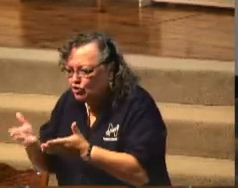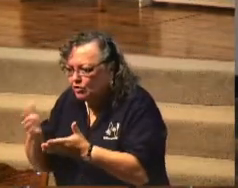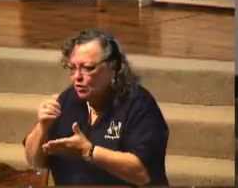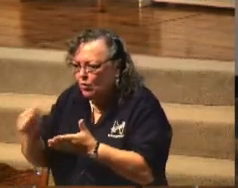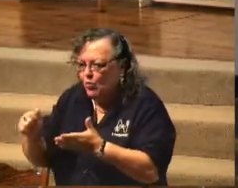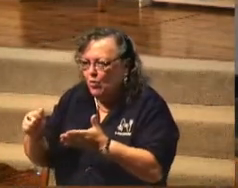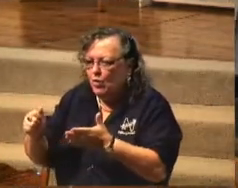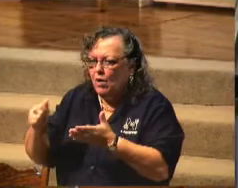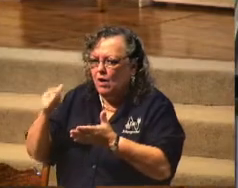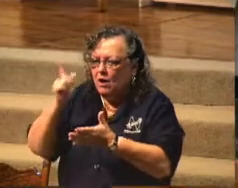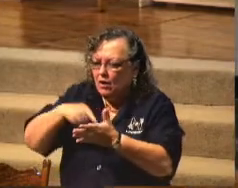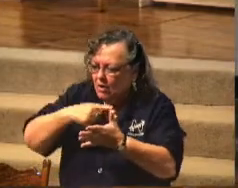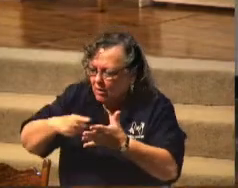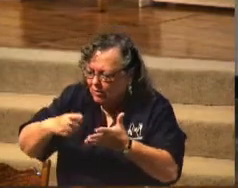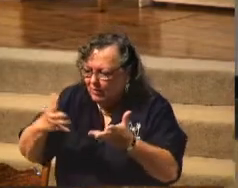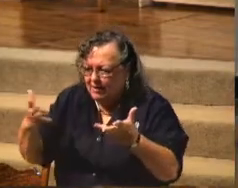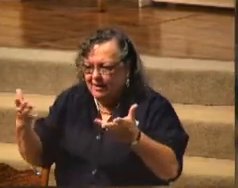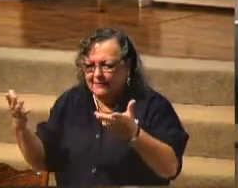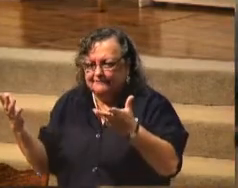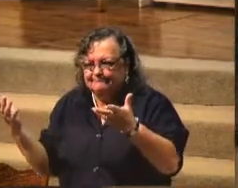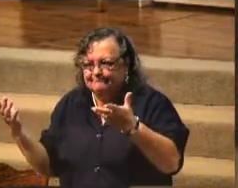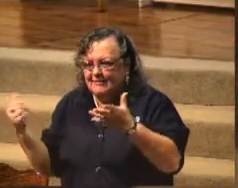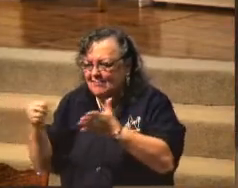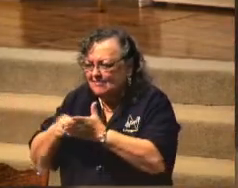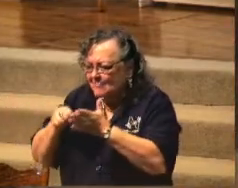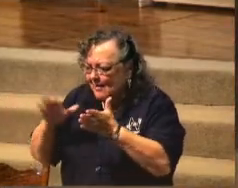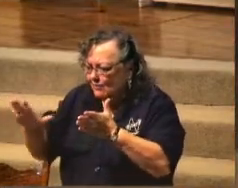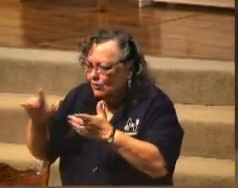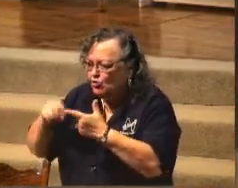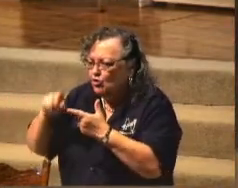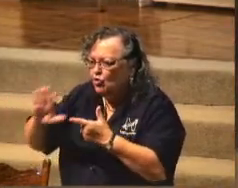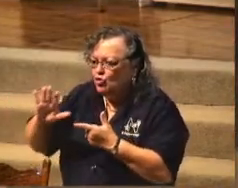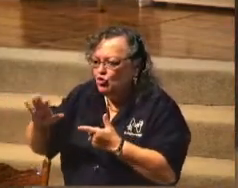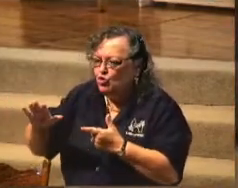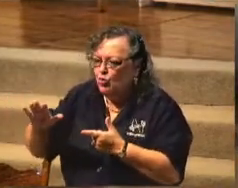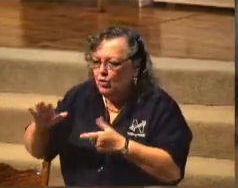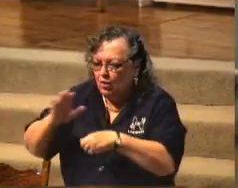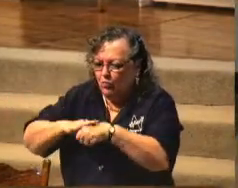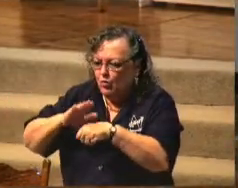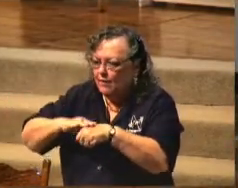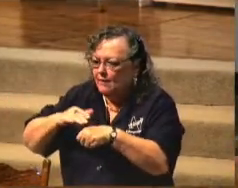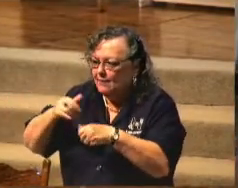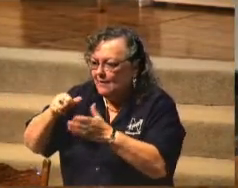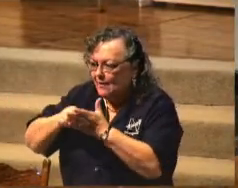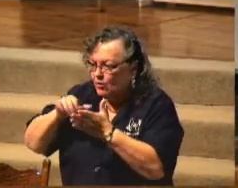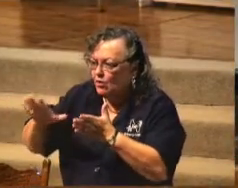exhorting or a warning letter